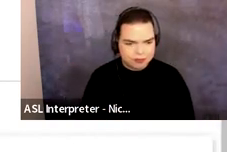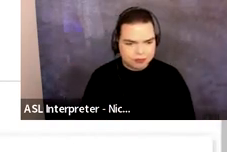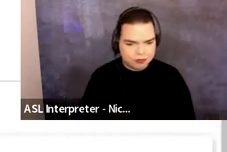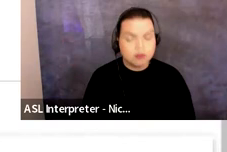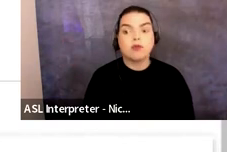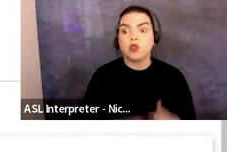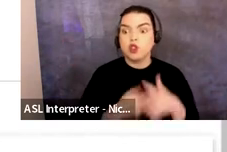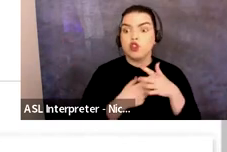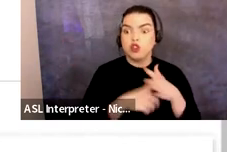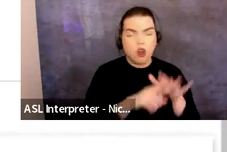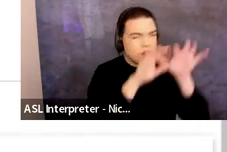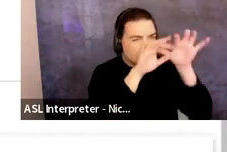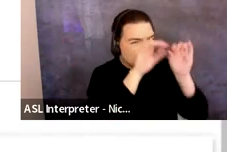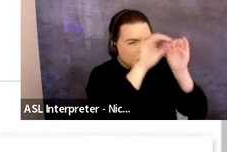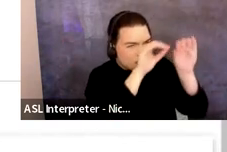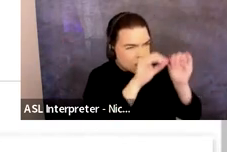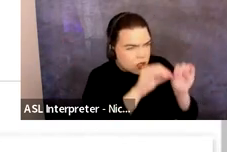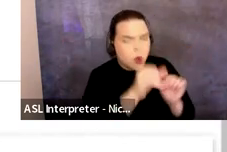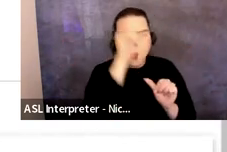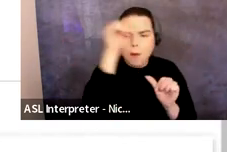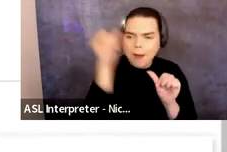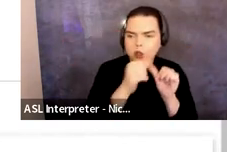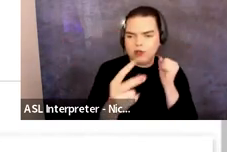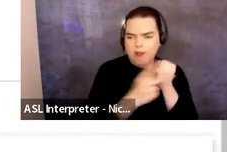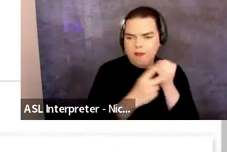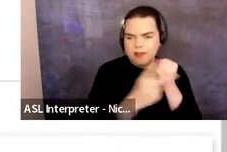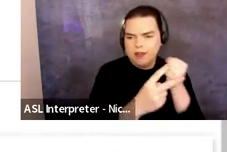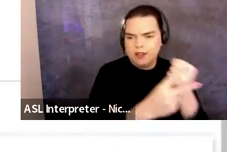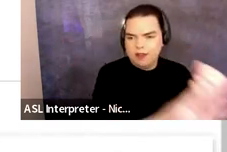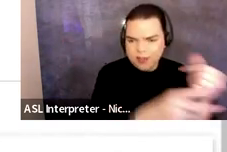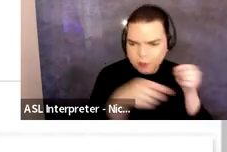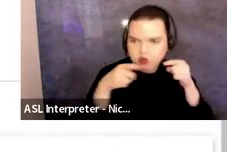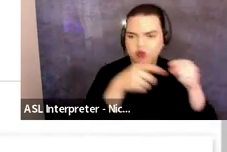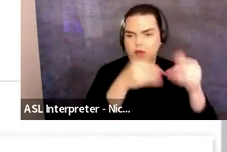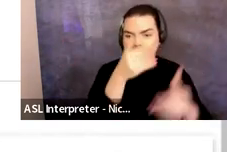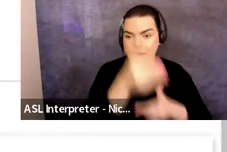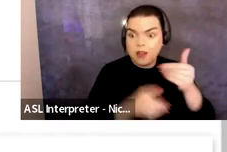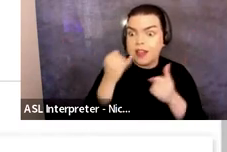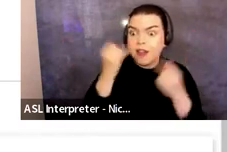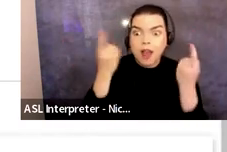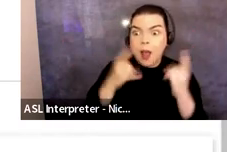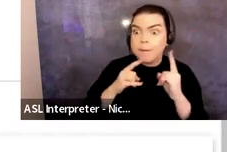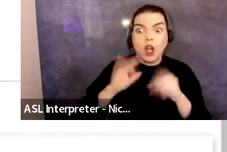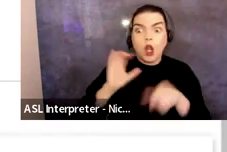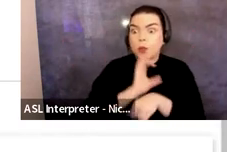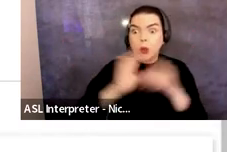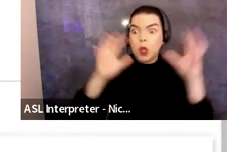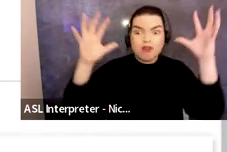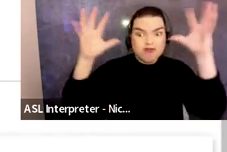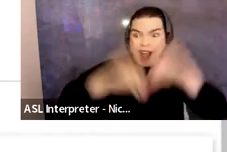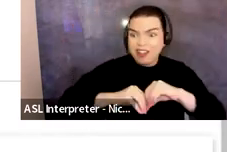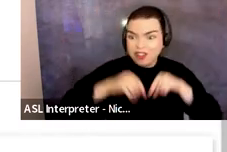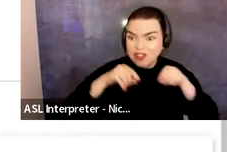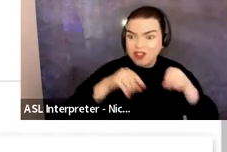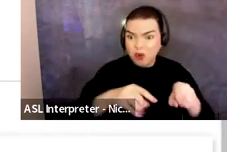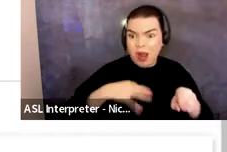filling this out please remember to save as much as you can. If your computer crashes in the middle of an application and you lose